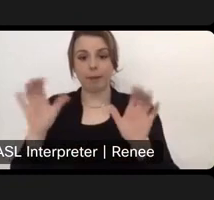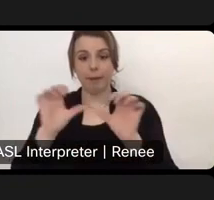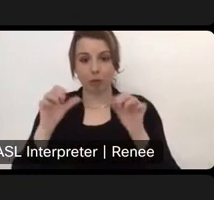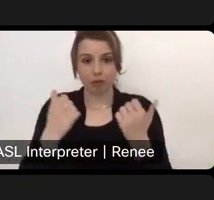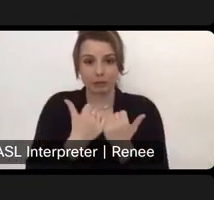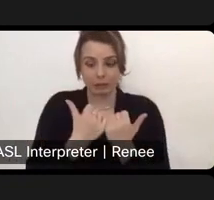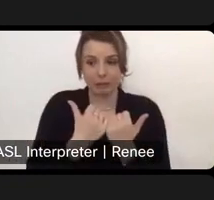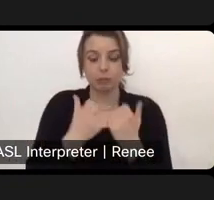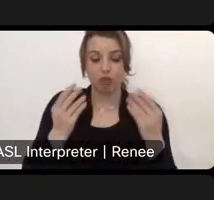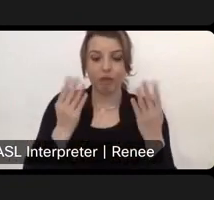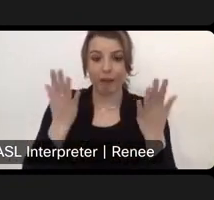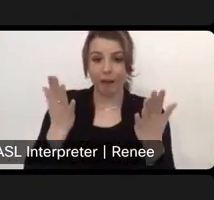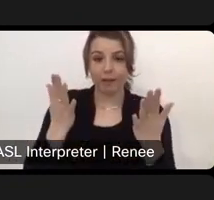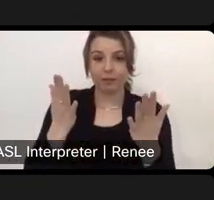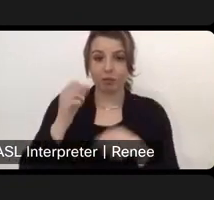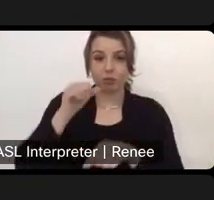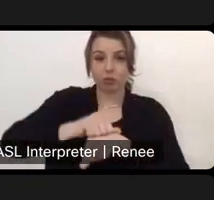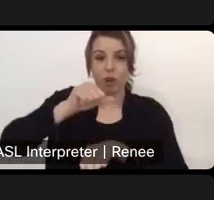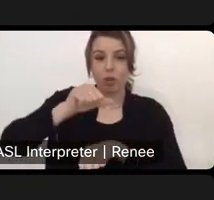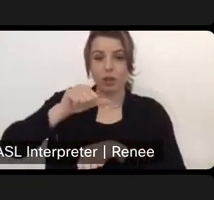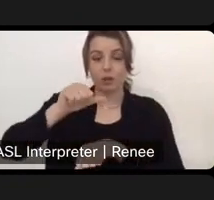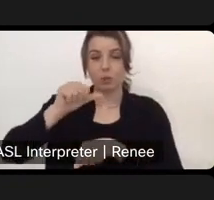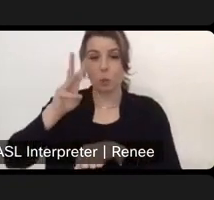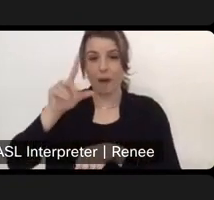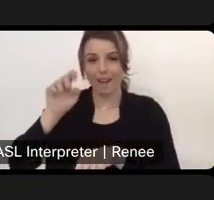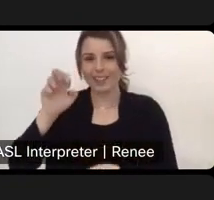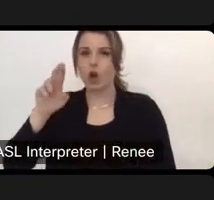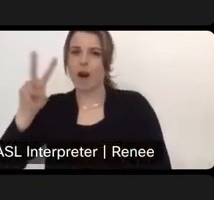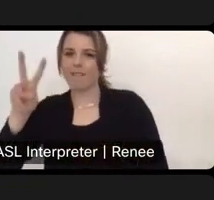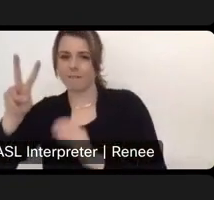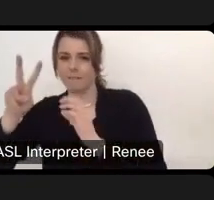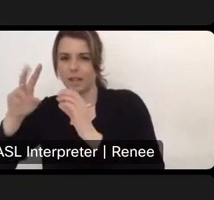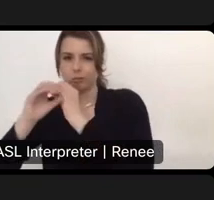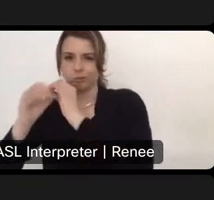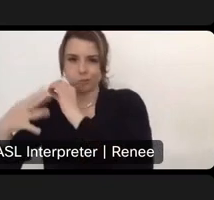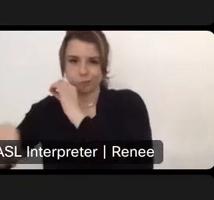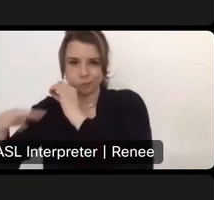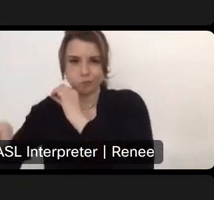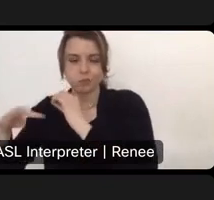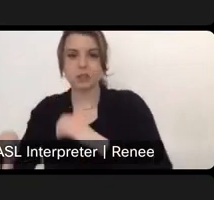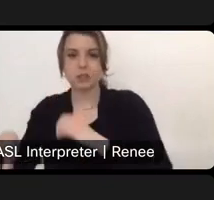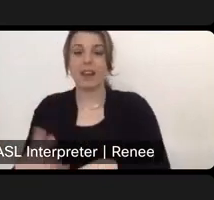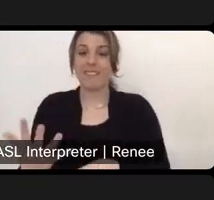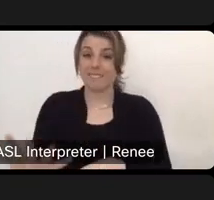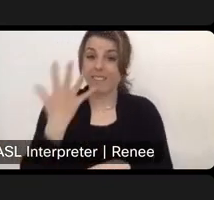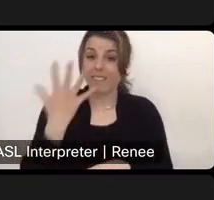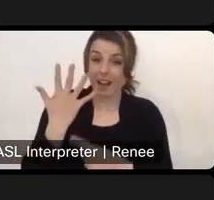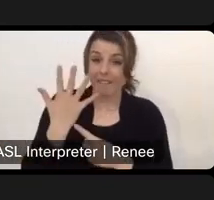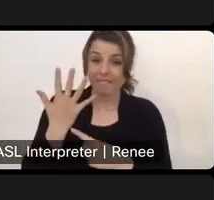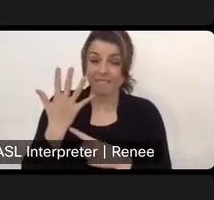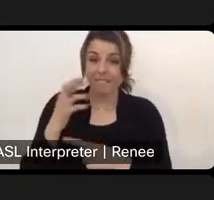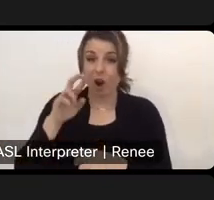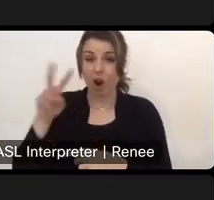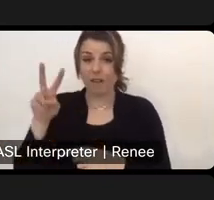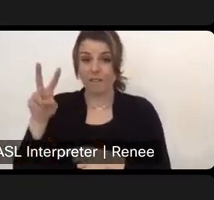waste and, uh, RV liquid waste, both black and gray water by concentration, uh, RV